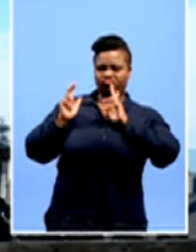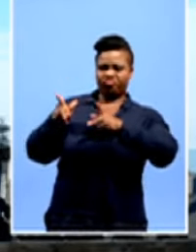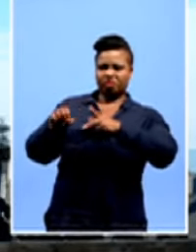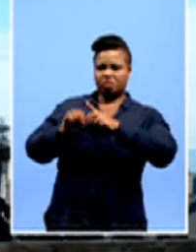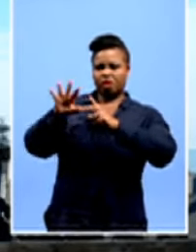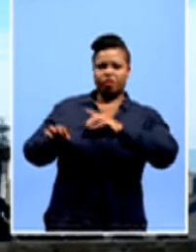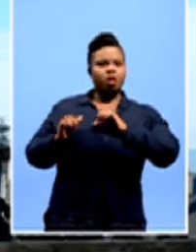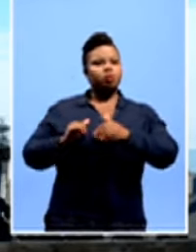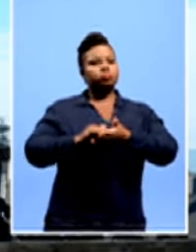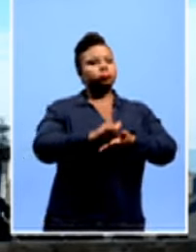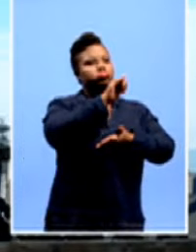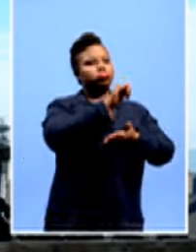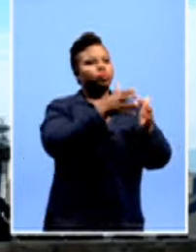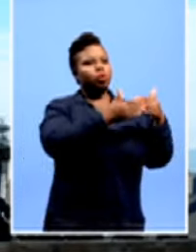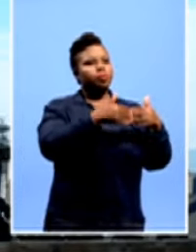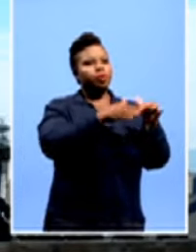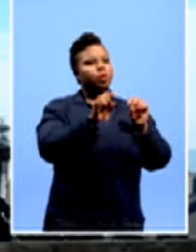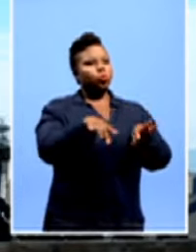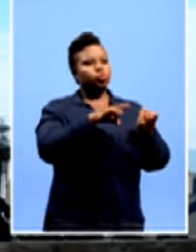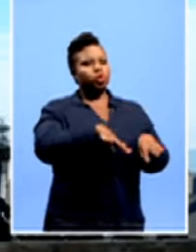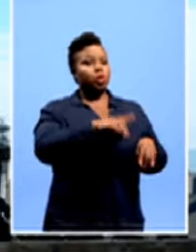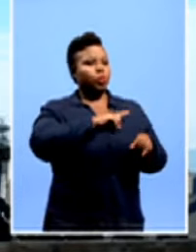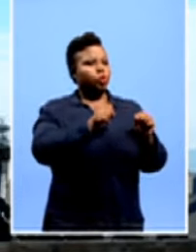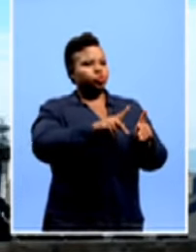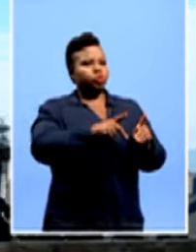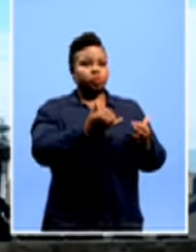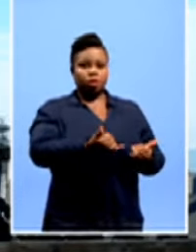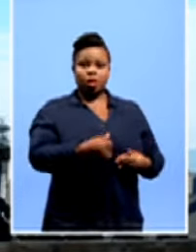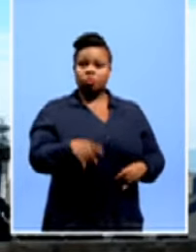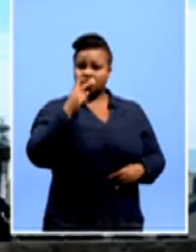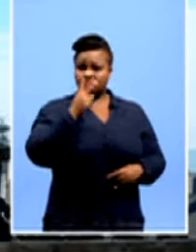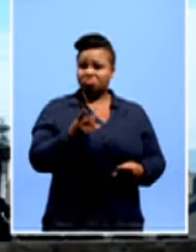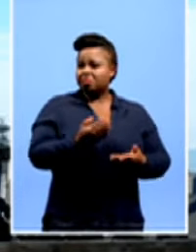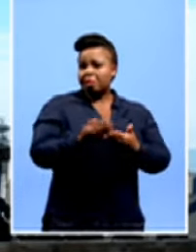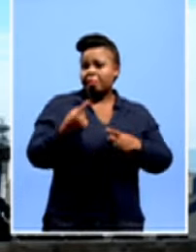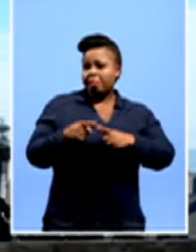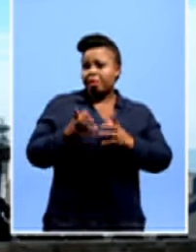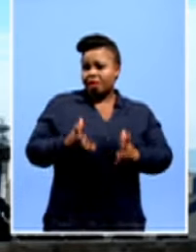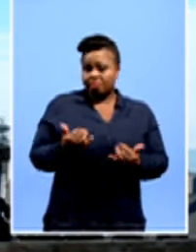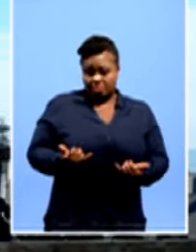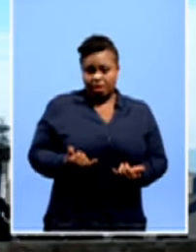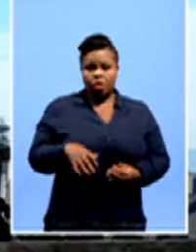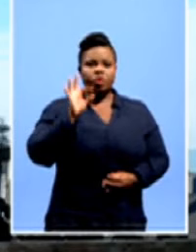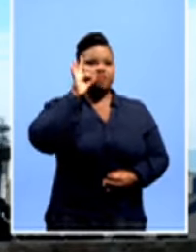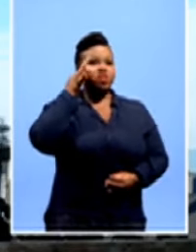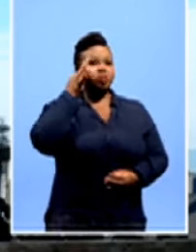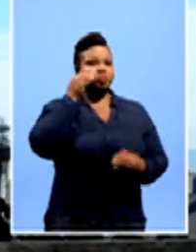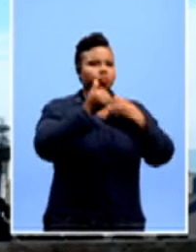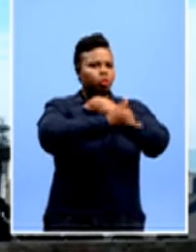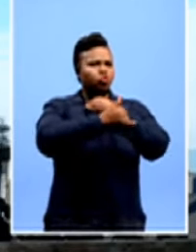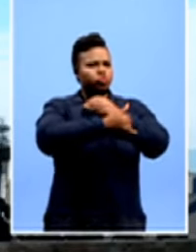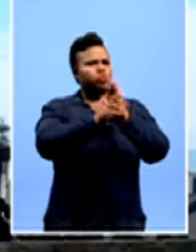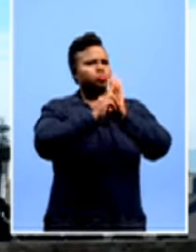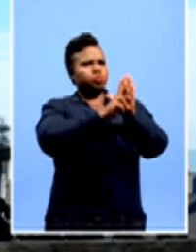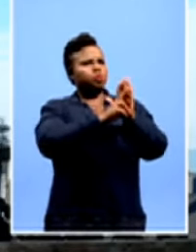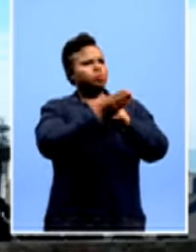Australia, to give them opportunities. If you look at some of the players at the moment who are playing in France, they are representing